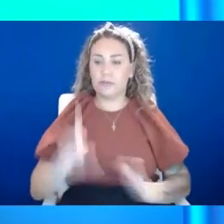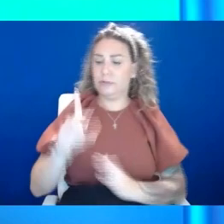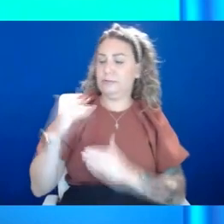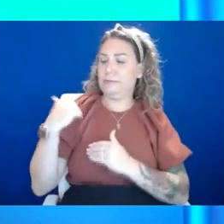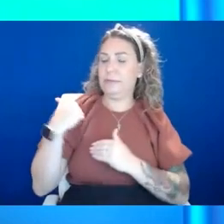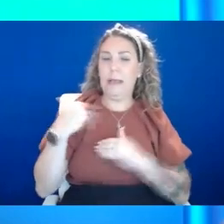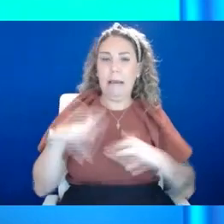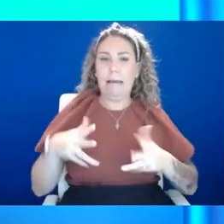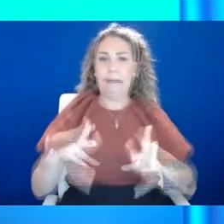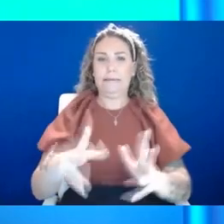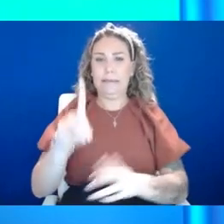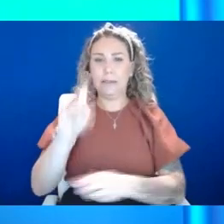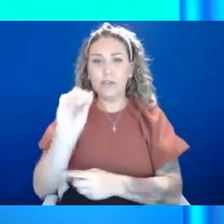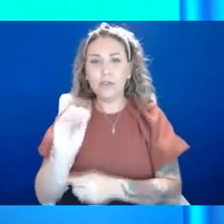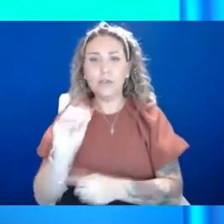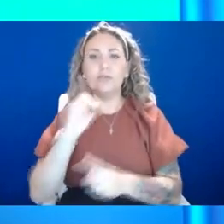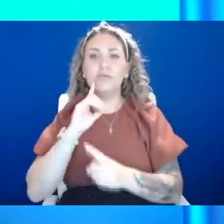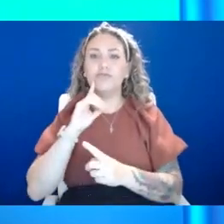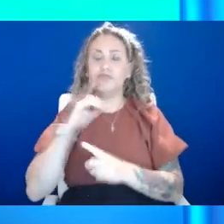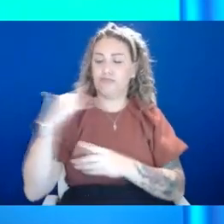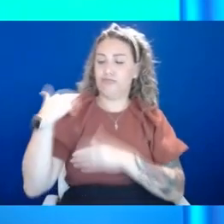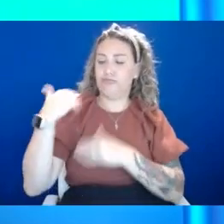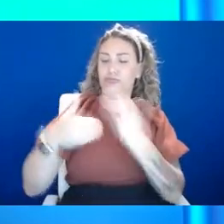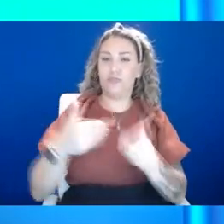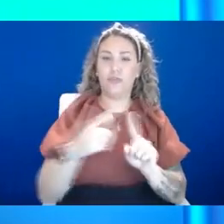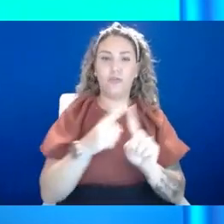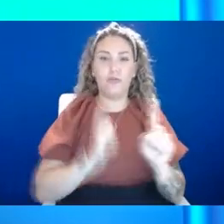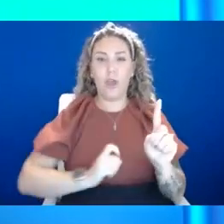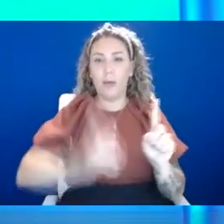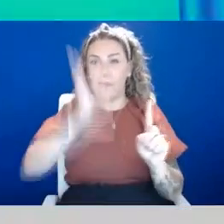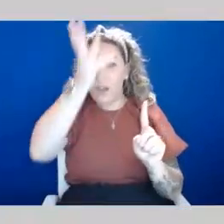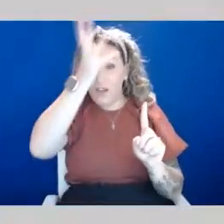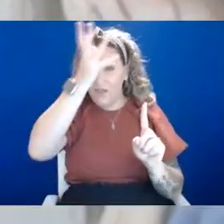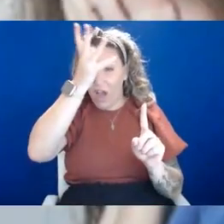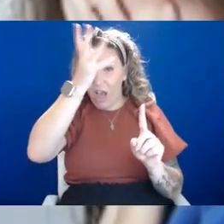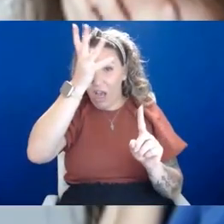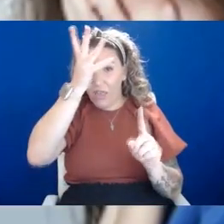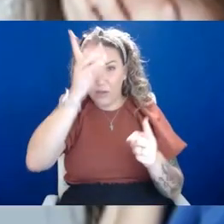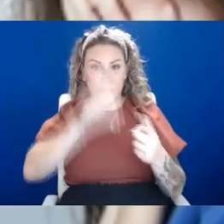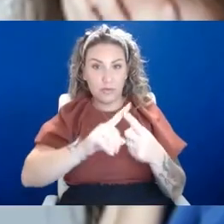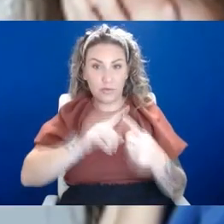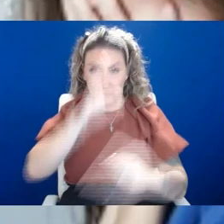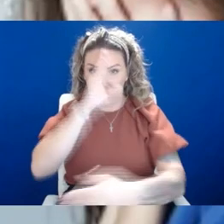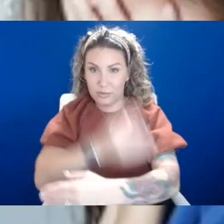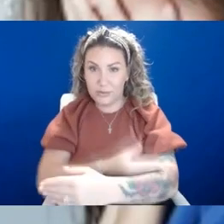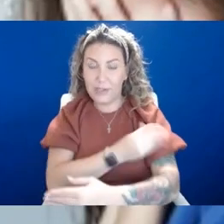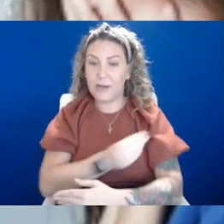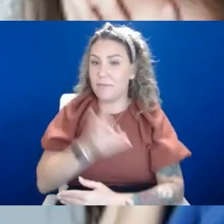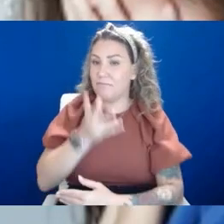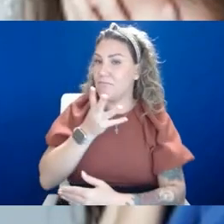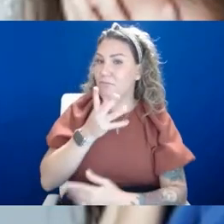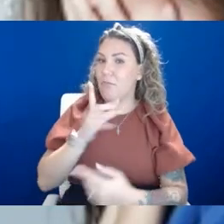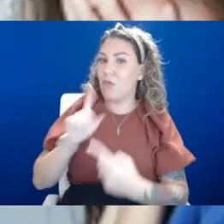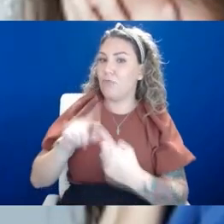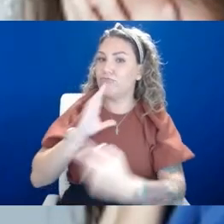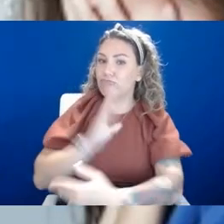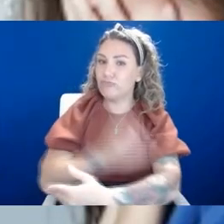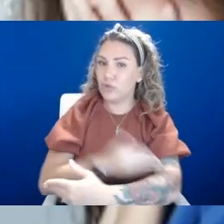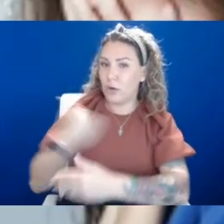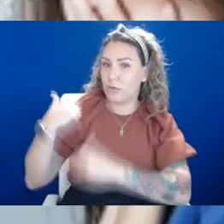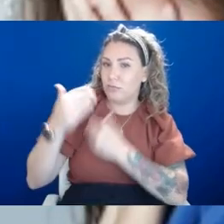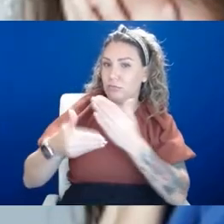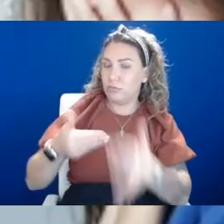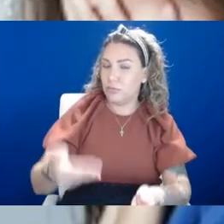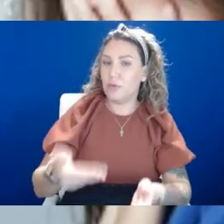passed down from fathers to sons and mothers to daughters. A study published in JAMA found children tend to pick up traits